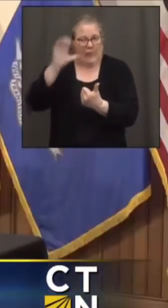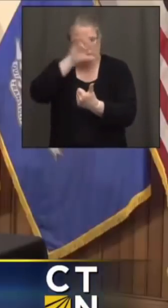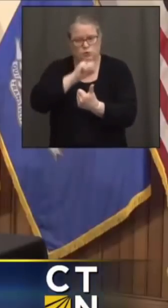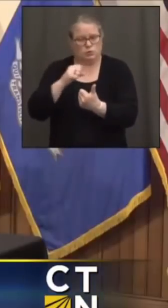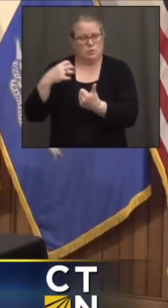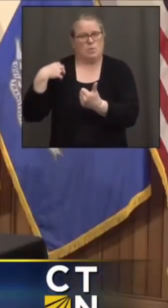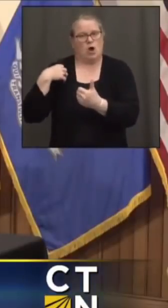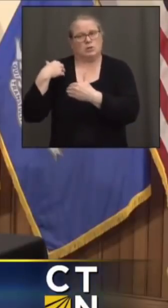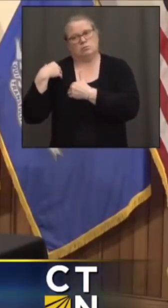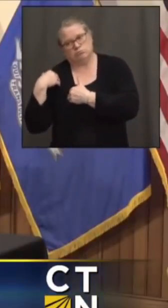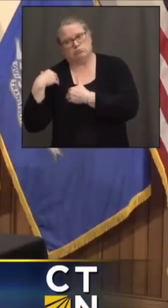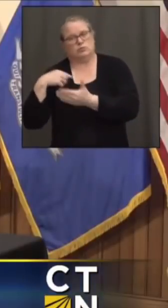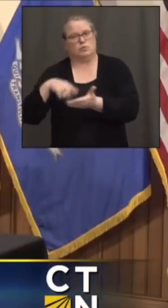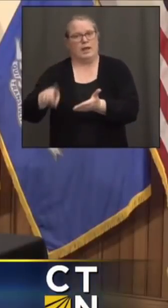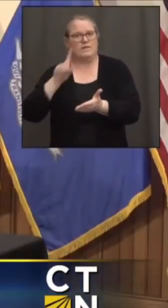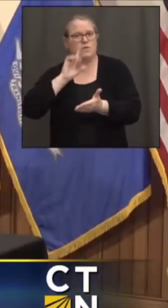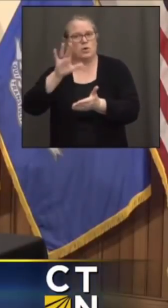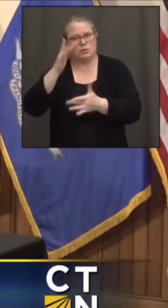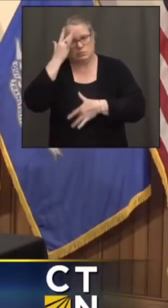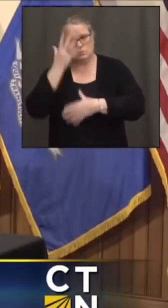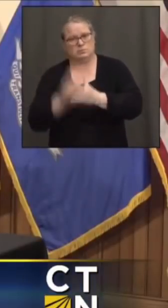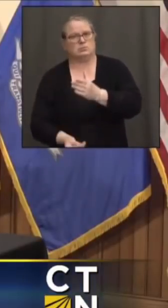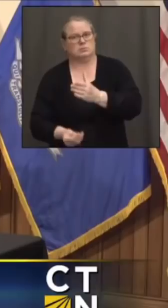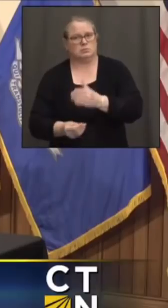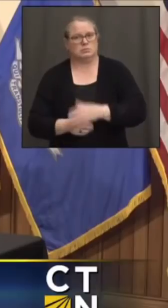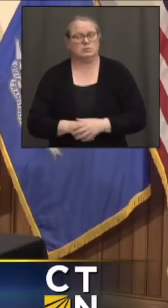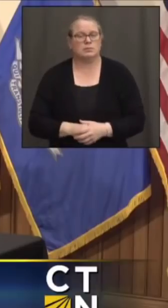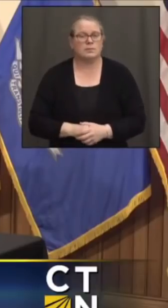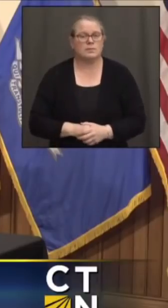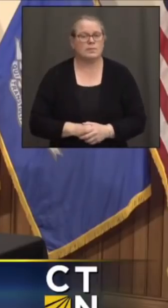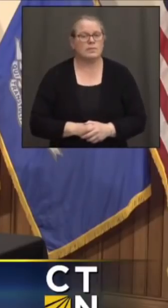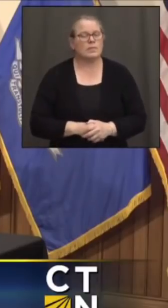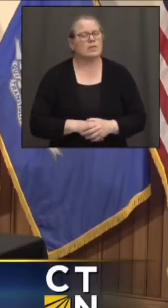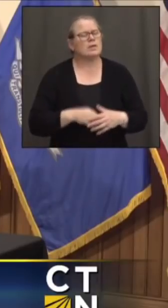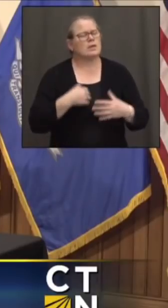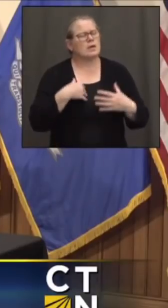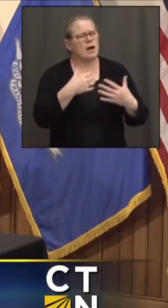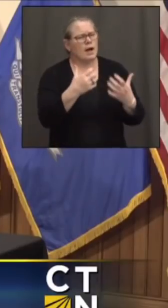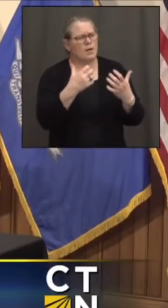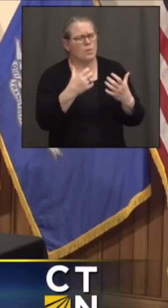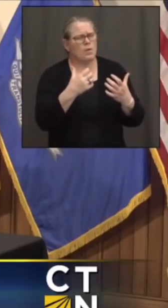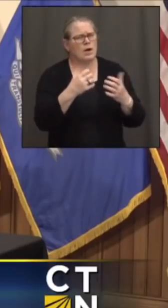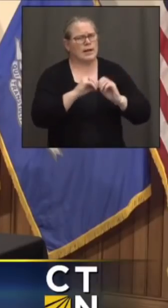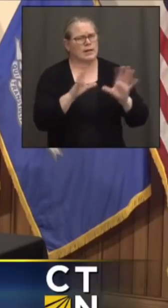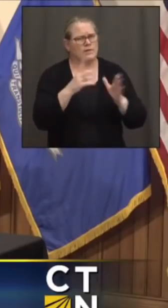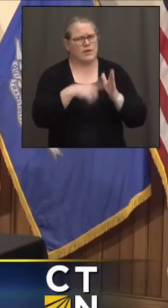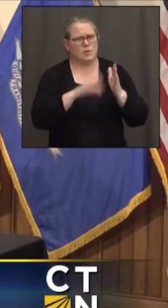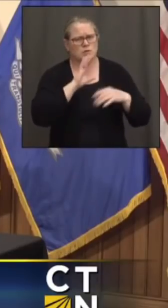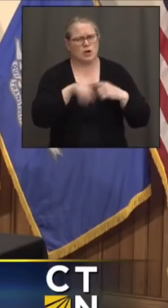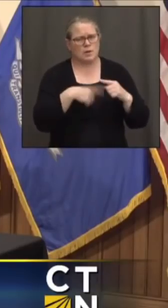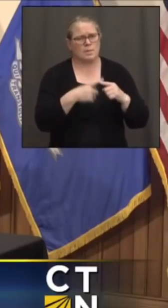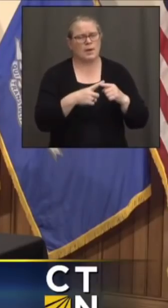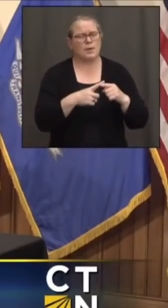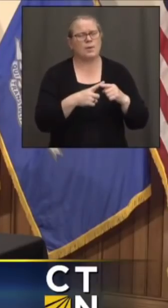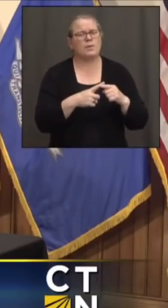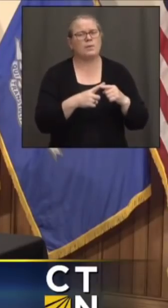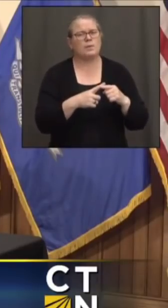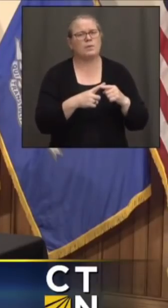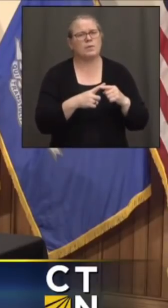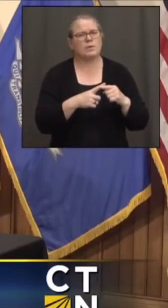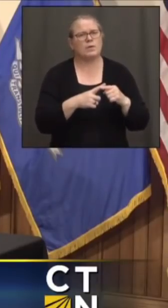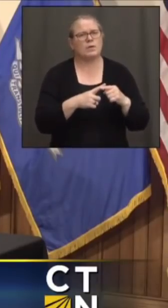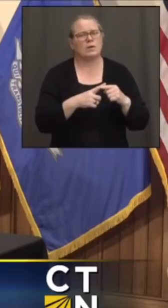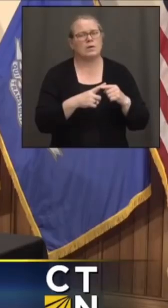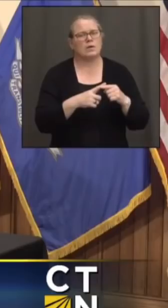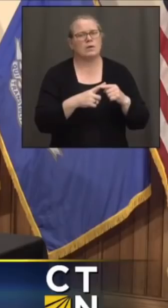Okay, and just, I know I've asked you this before, just want to clarify, since we're talking about possibly setting up vaccination